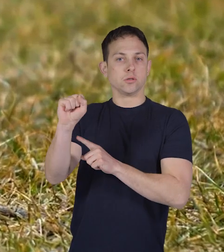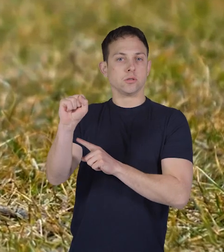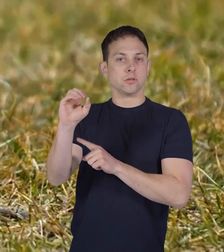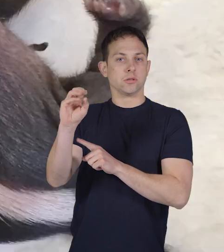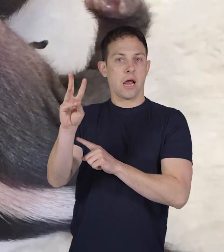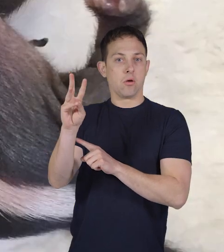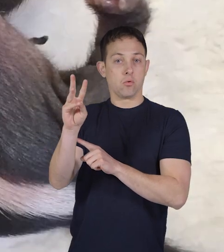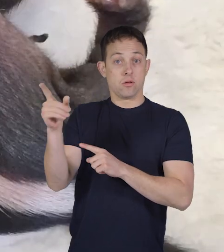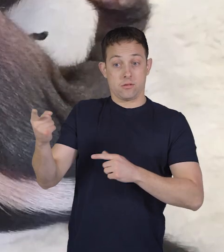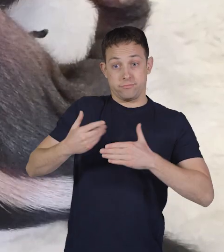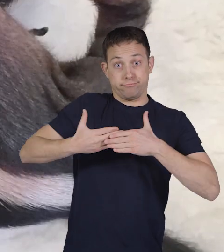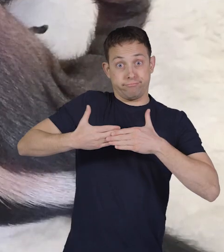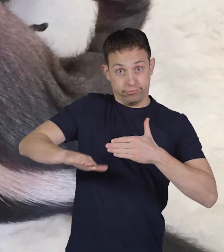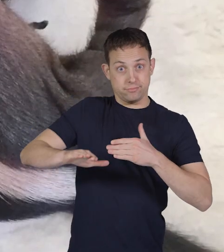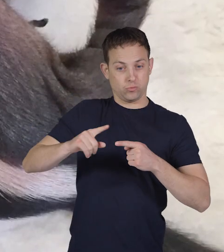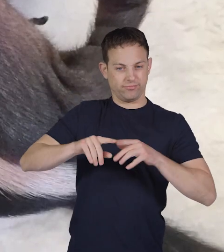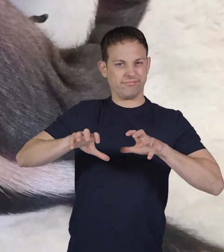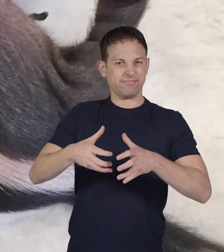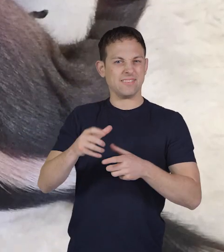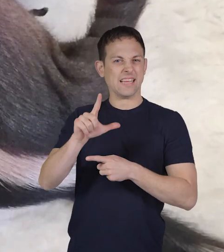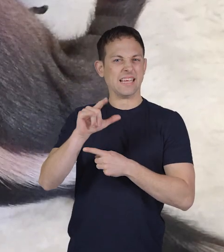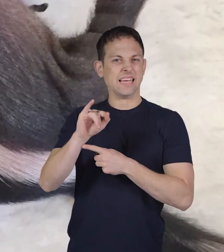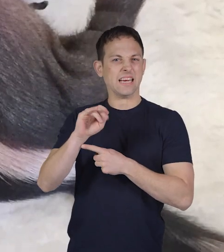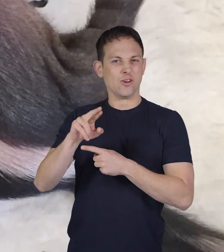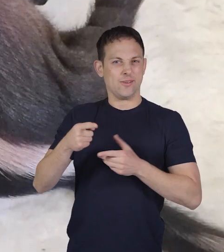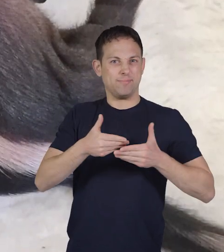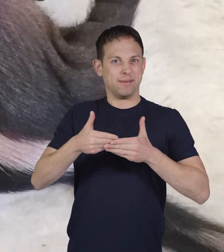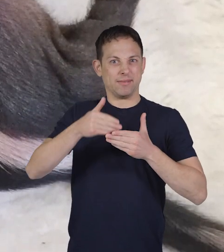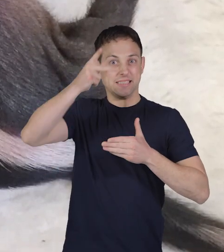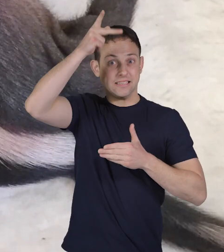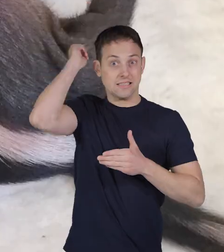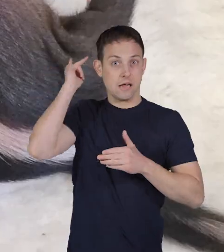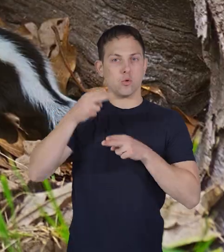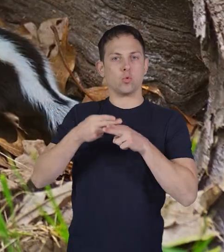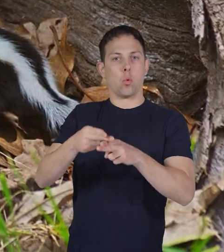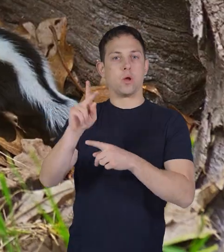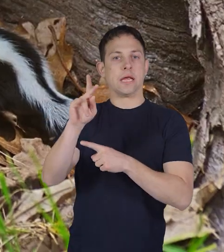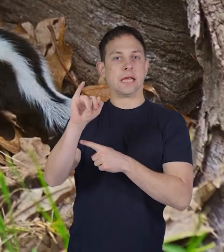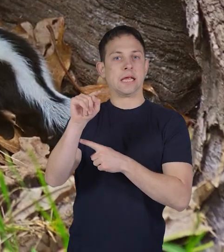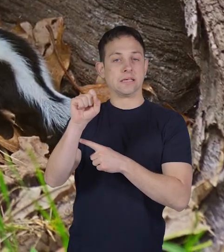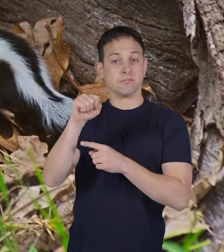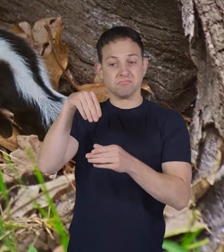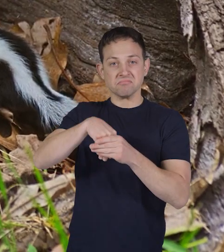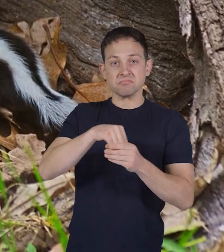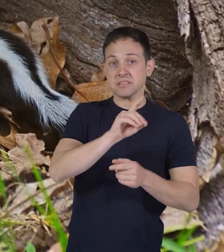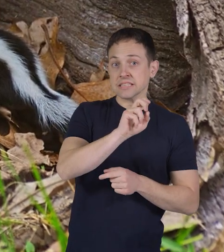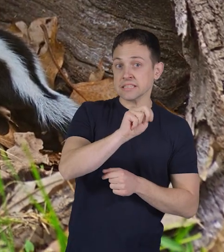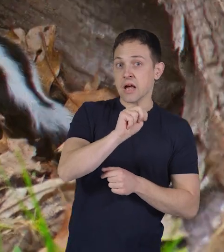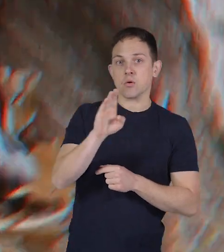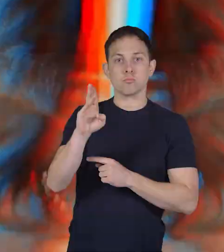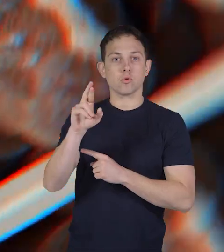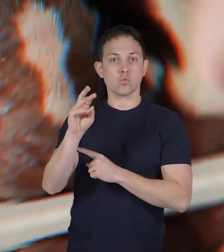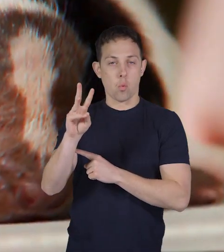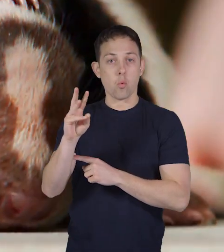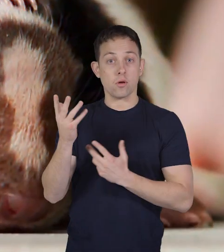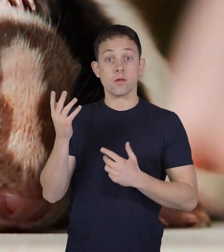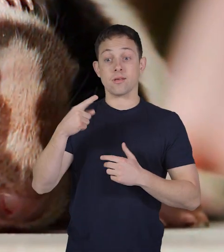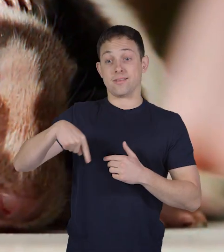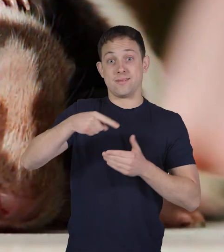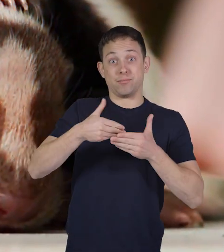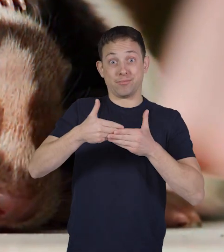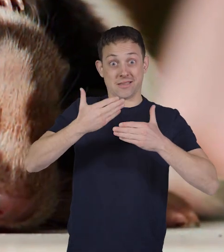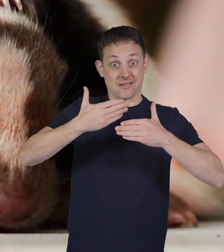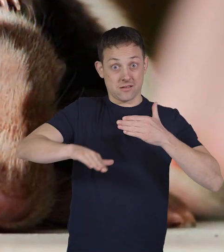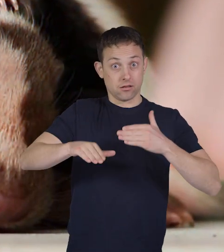sow will give birth to a litter of baby skunks called kits in a den or burrow kits are